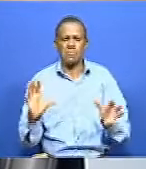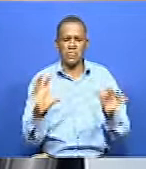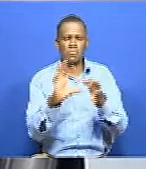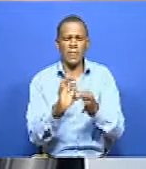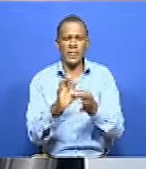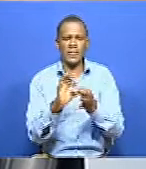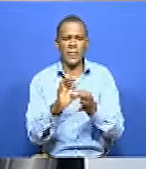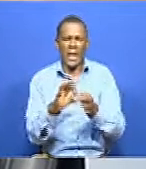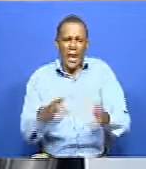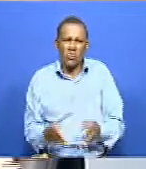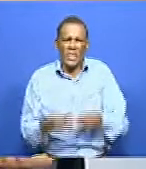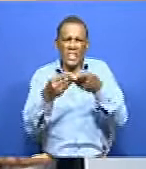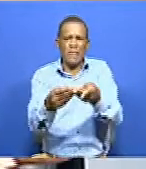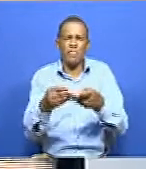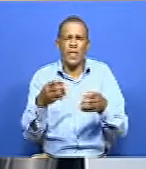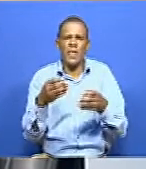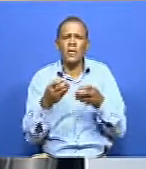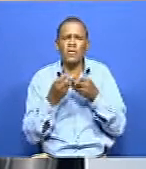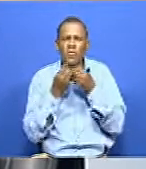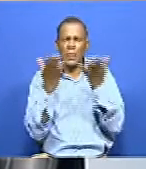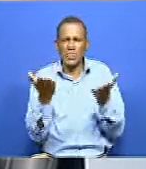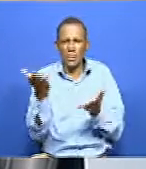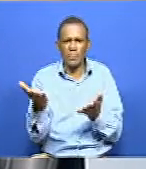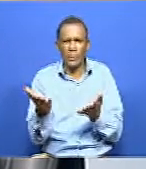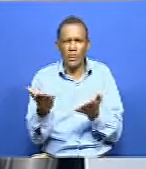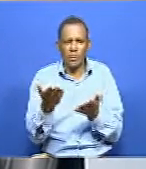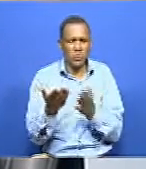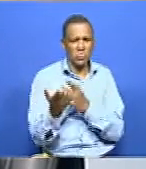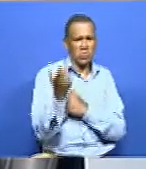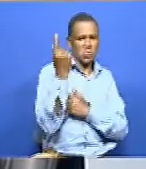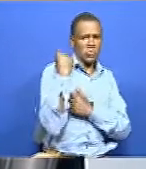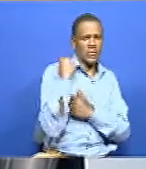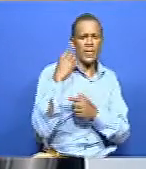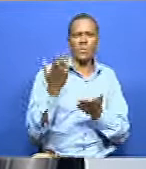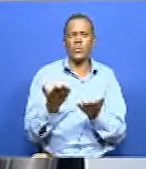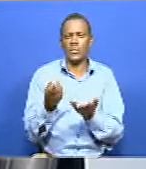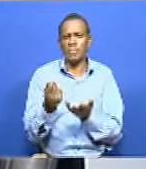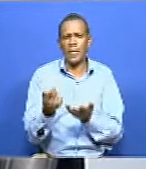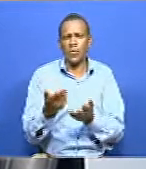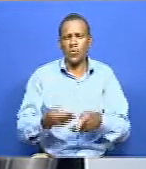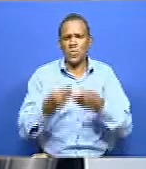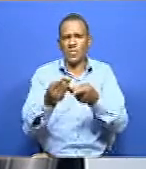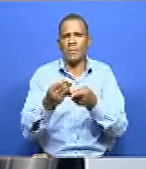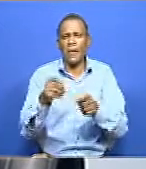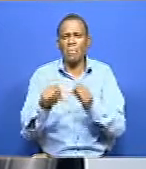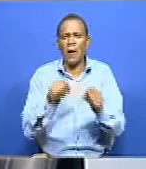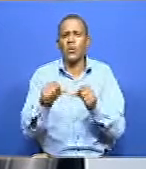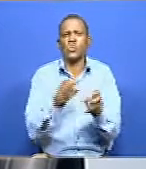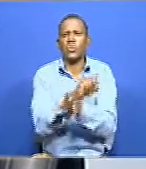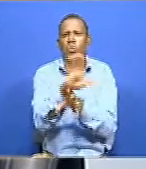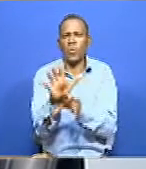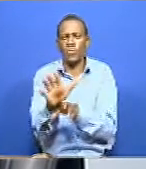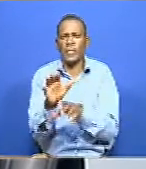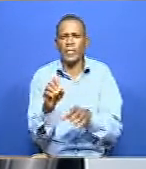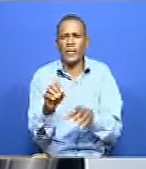relay the information? For example, recently there was some money being given out to, you know, due to COVID with disability. But the question